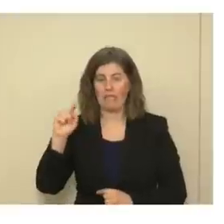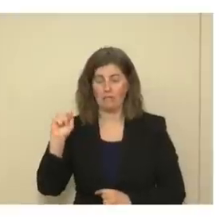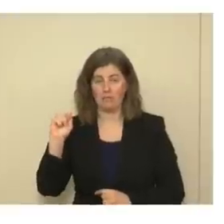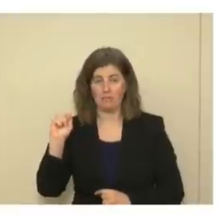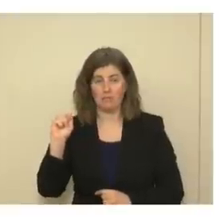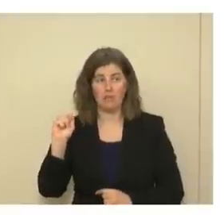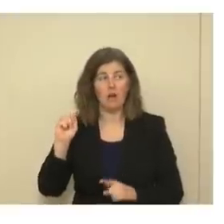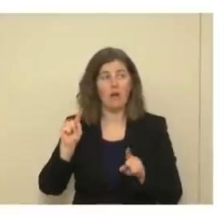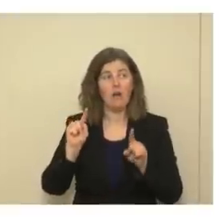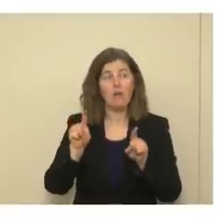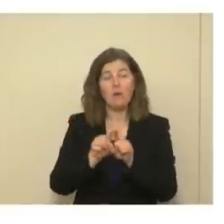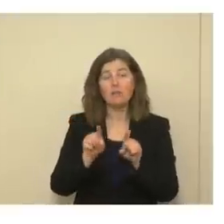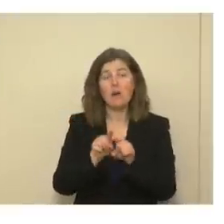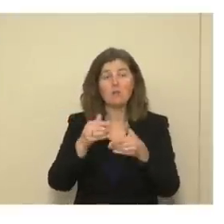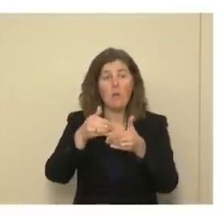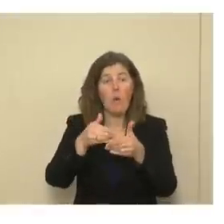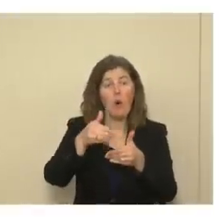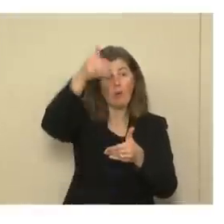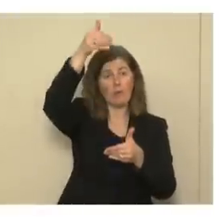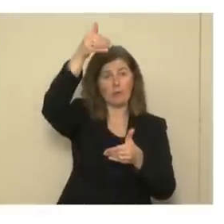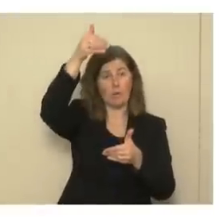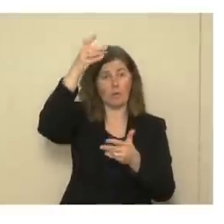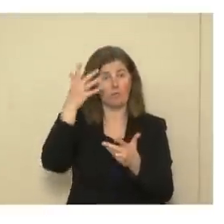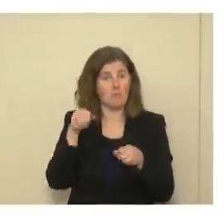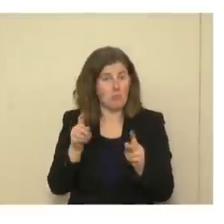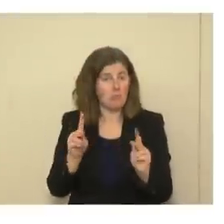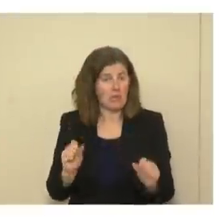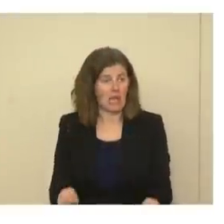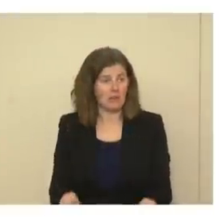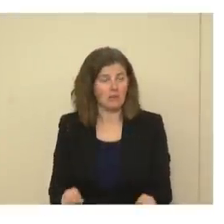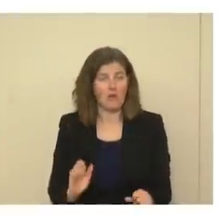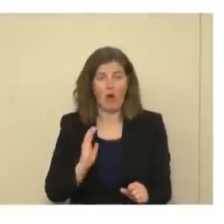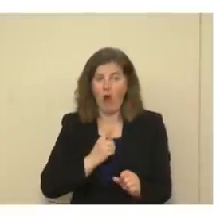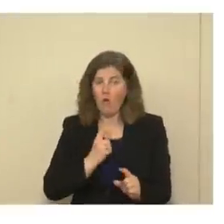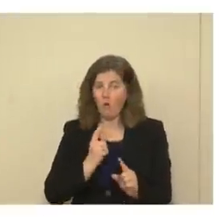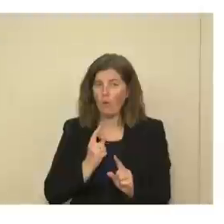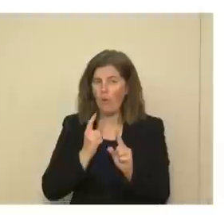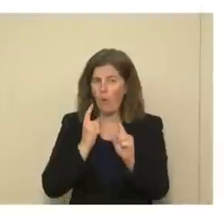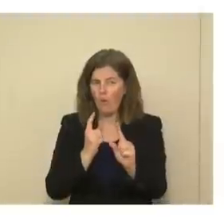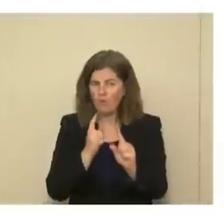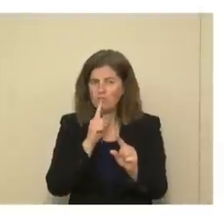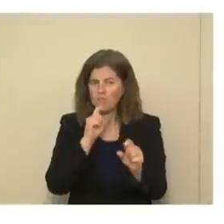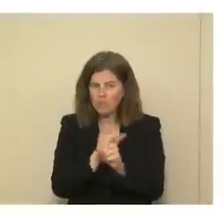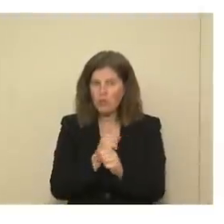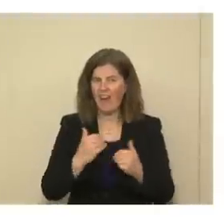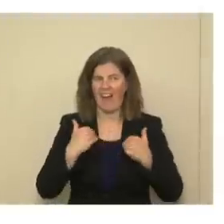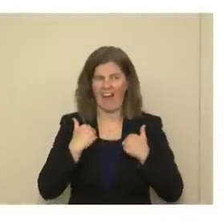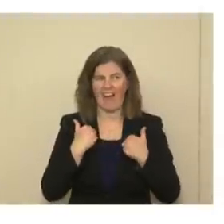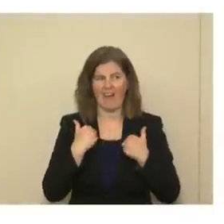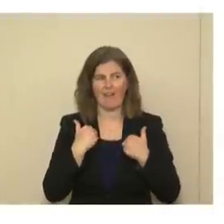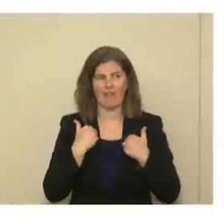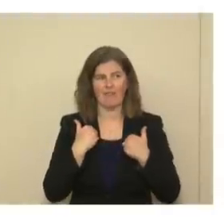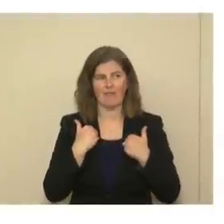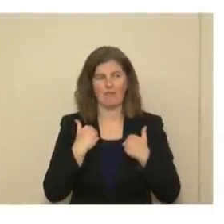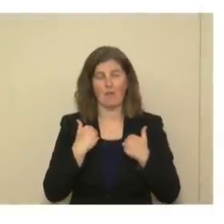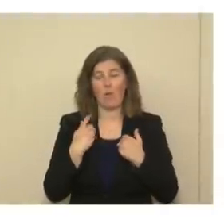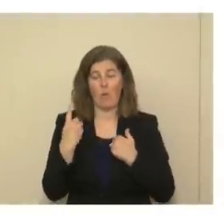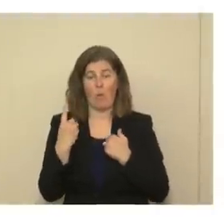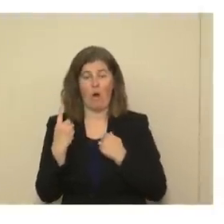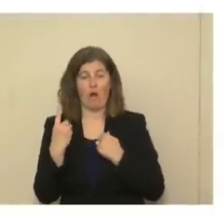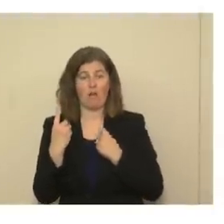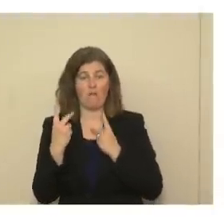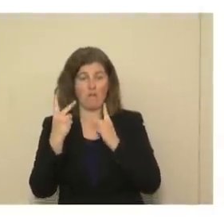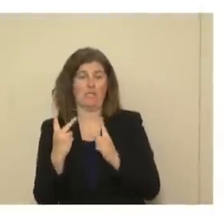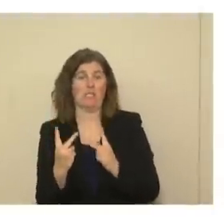open window visitation is also permittable. Our goal is to have one visit